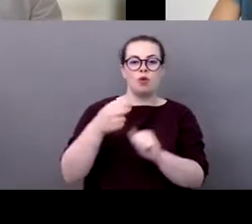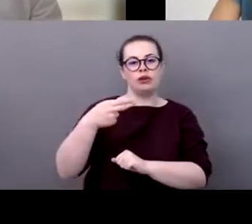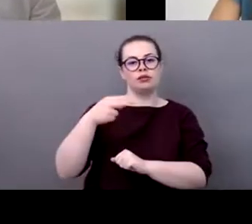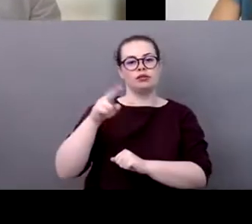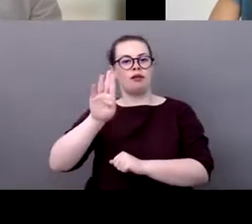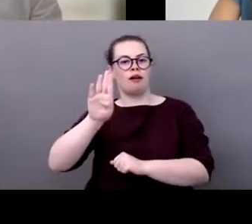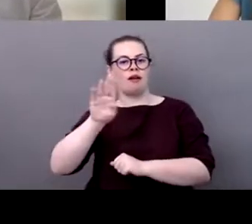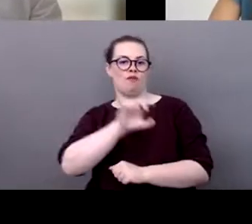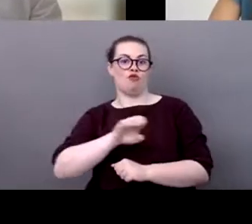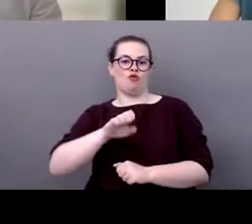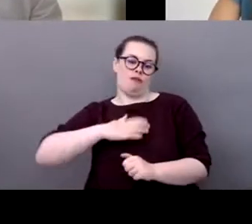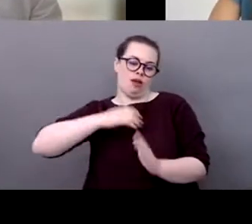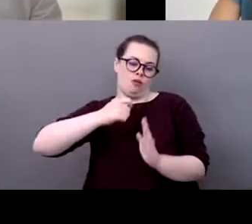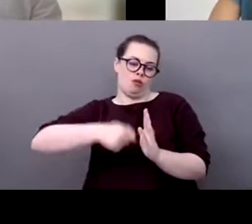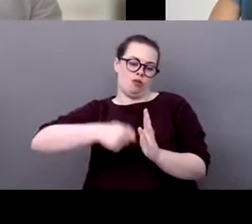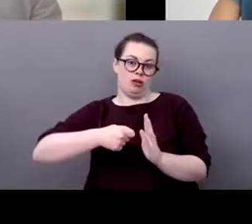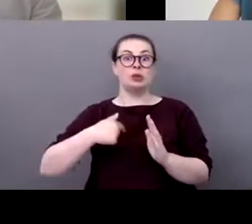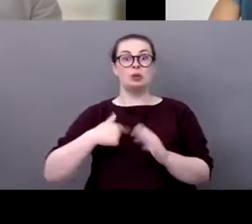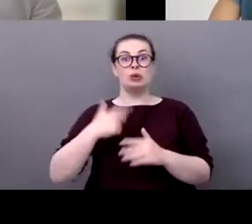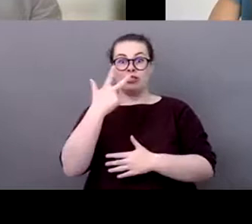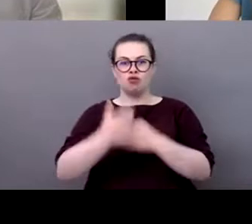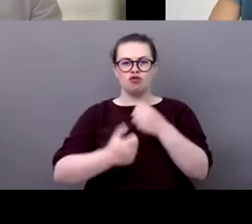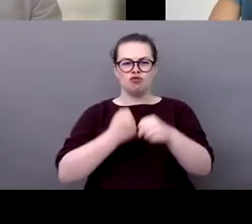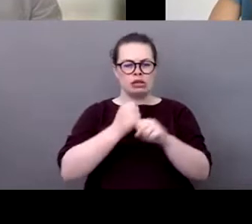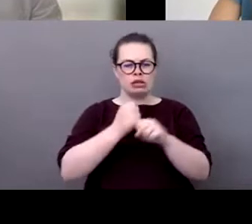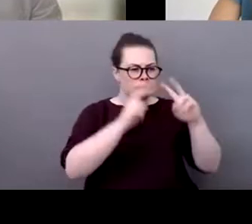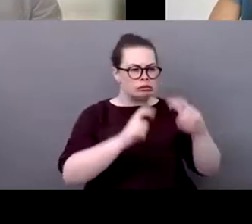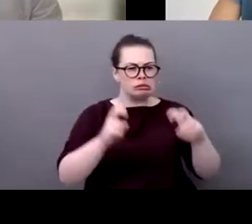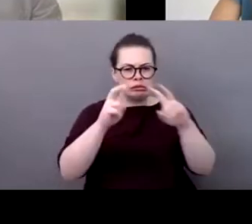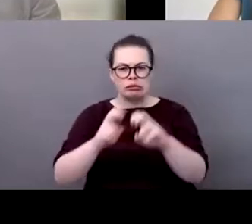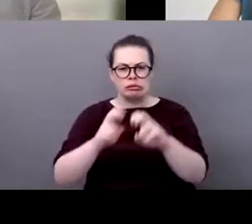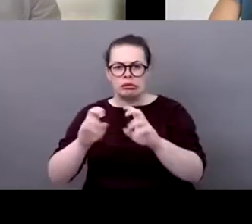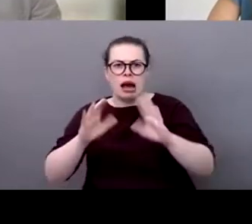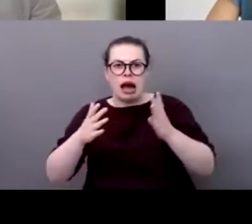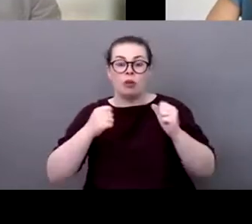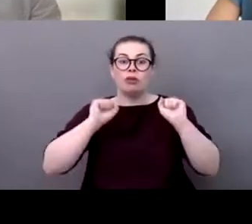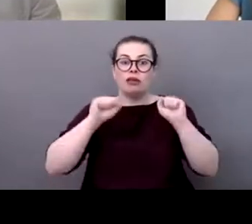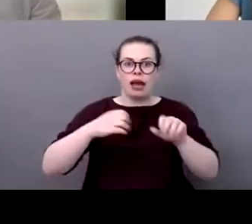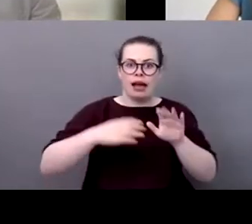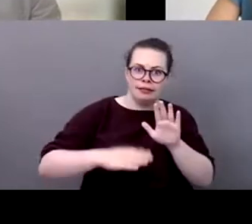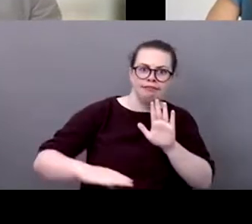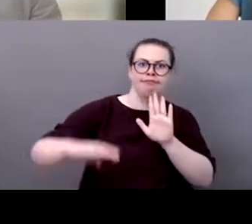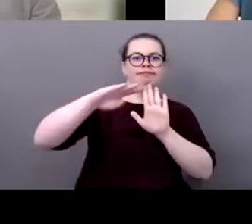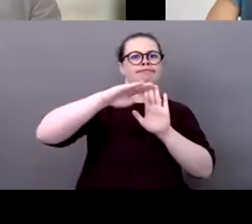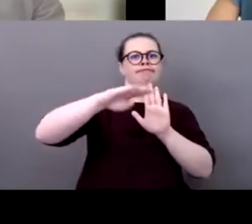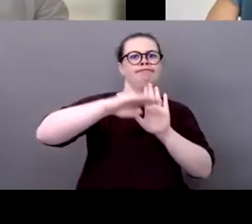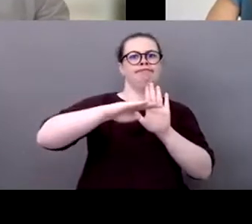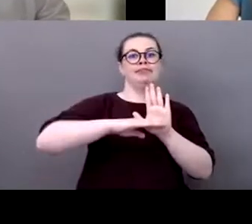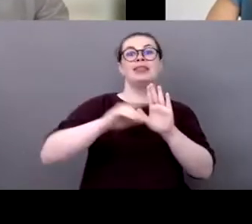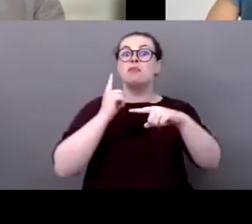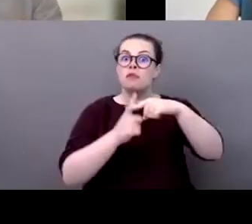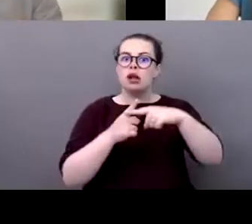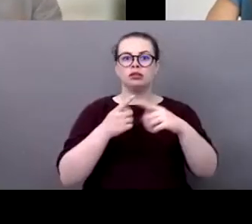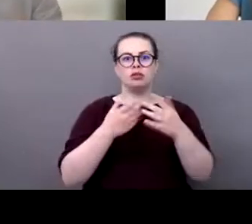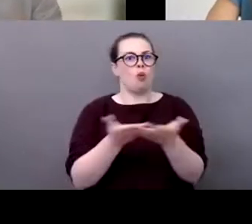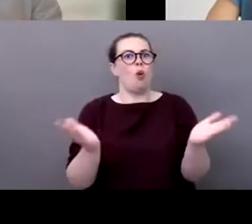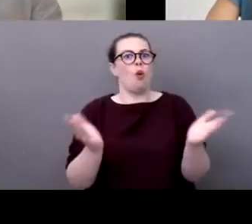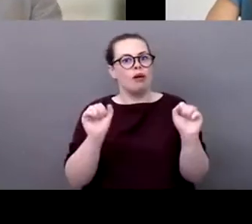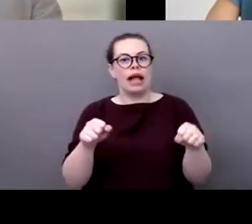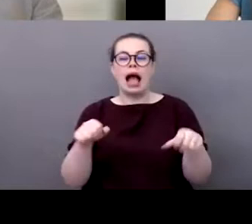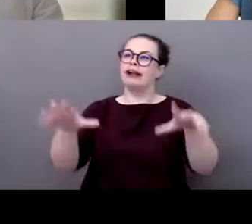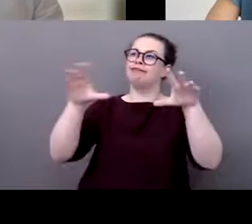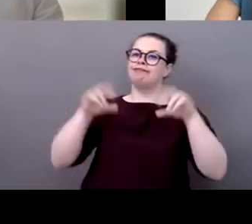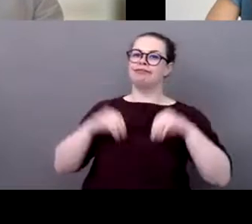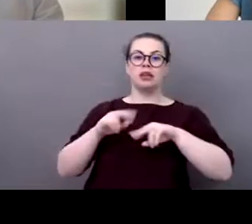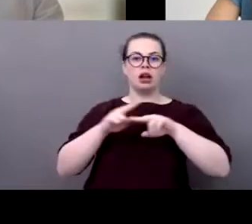can we make that accessible to all so i think the first thing is improving sport helping sports giving them a lift up and helping them improve their ramp